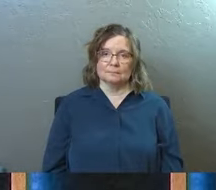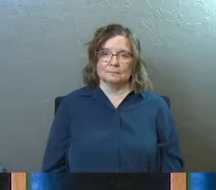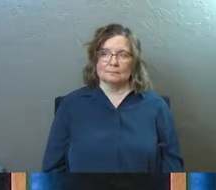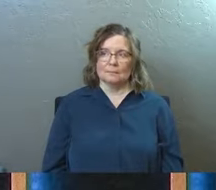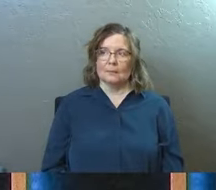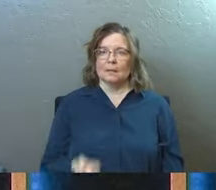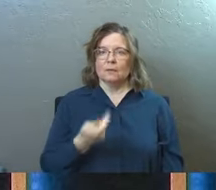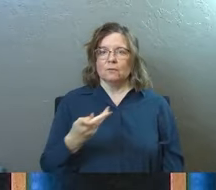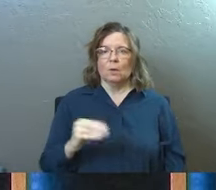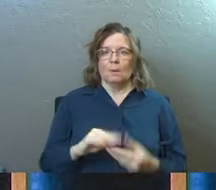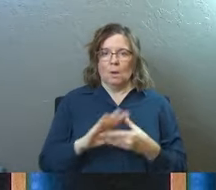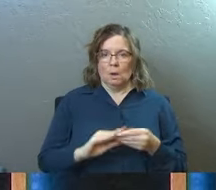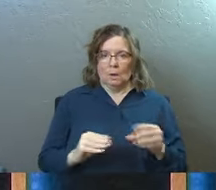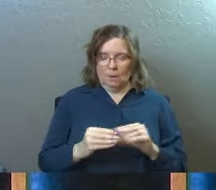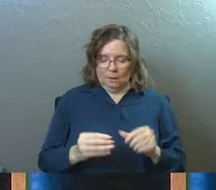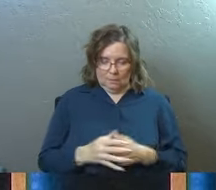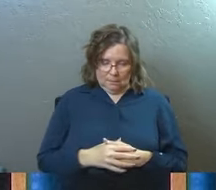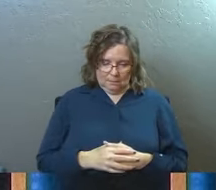A couple more stories.